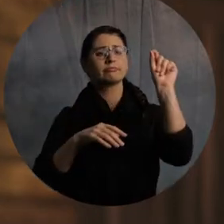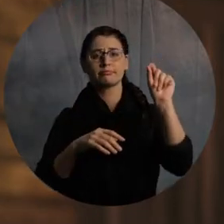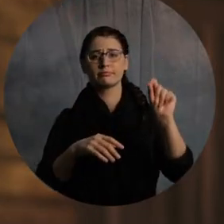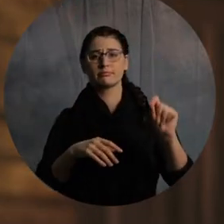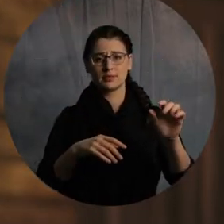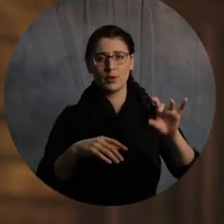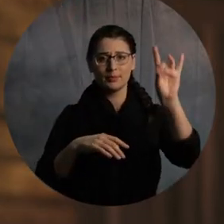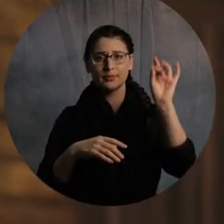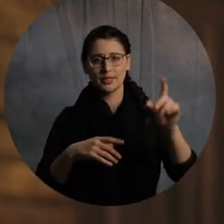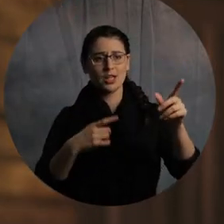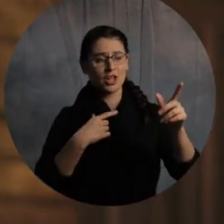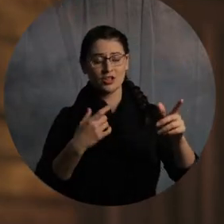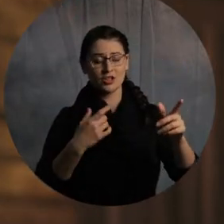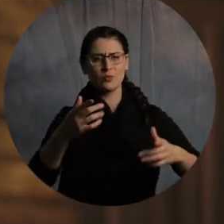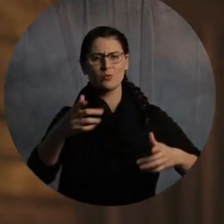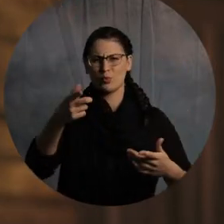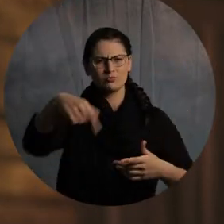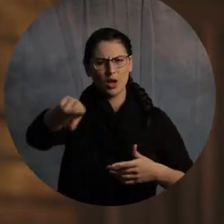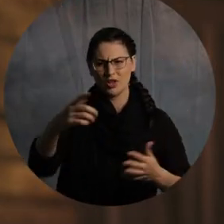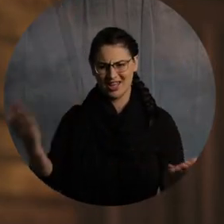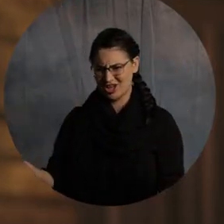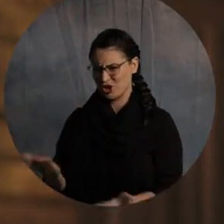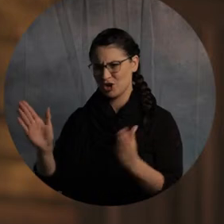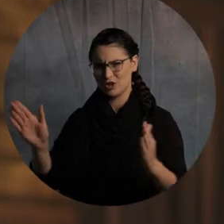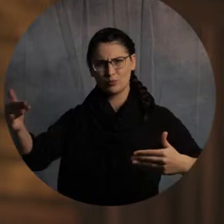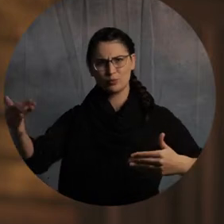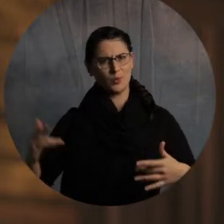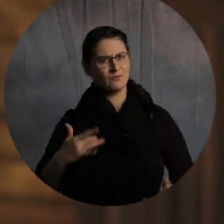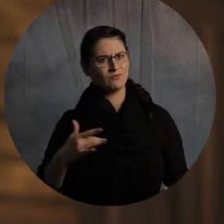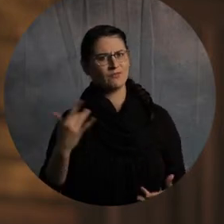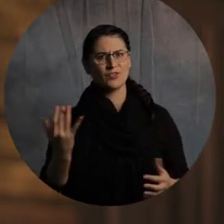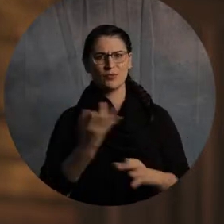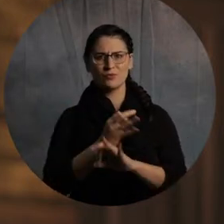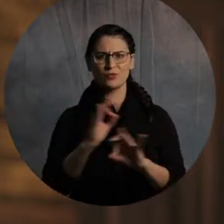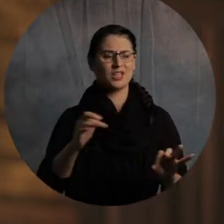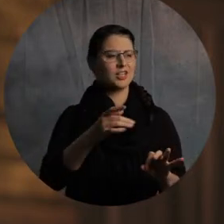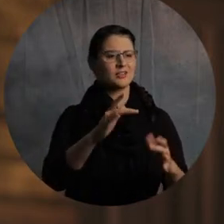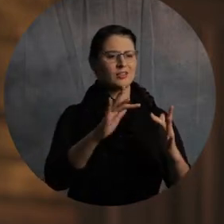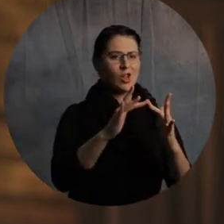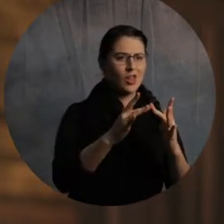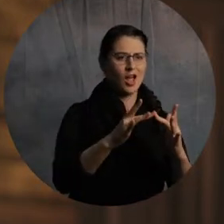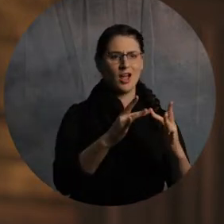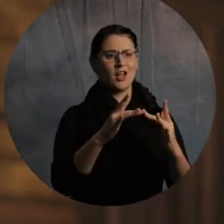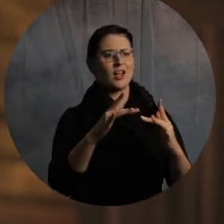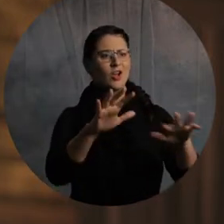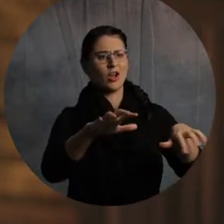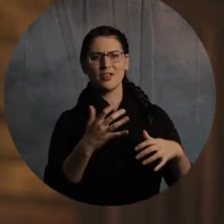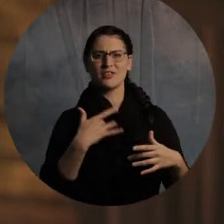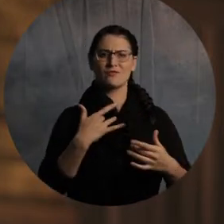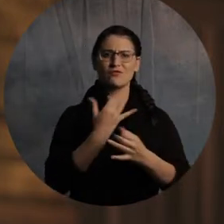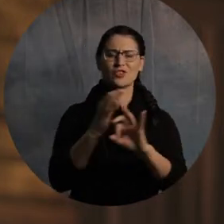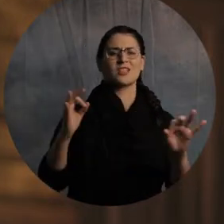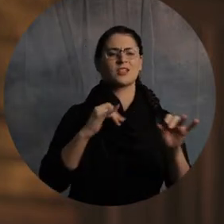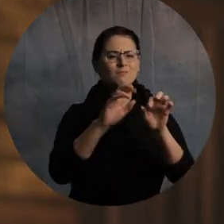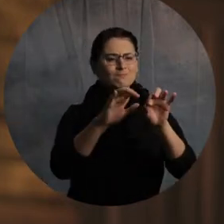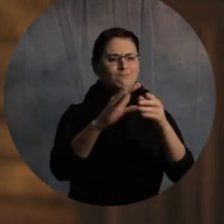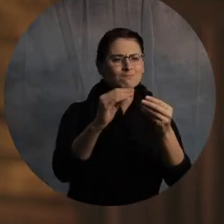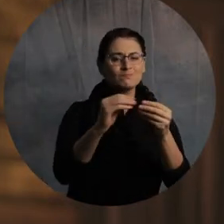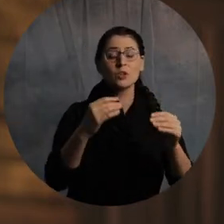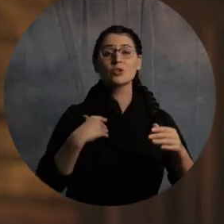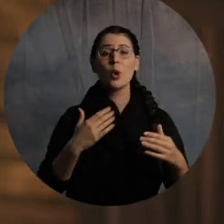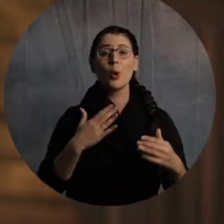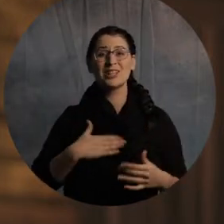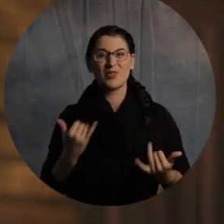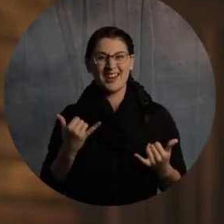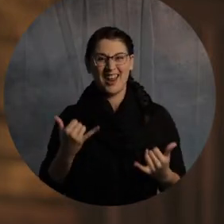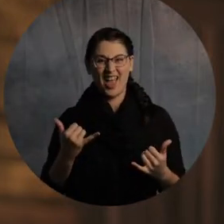sure you folks feel like you're in here and that we feel like we're over there with you. So do me a favor real quick and share this to